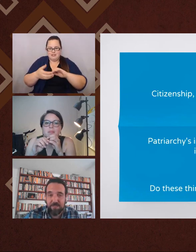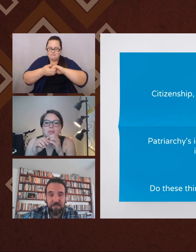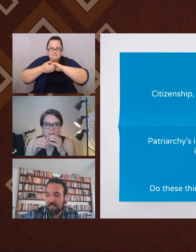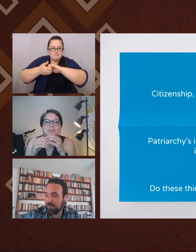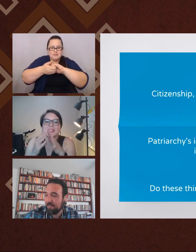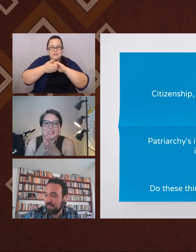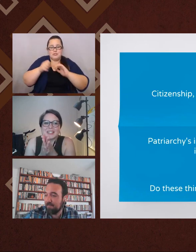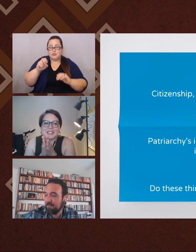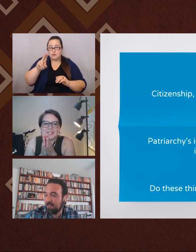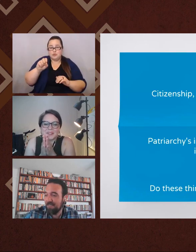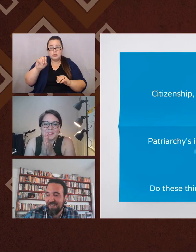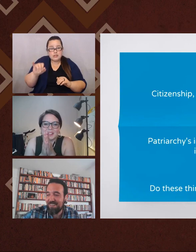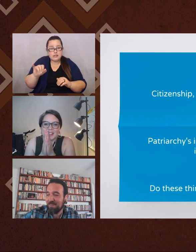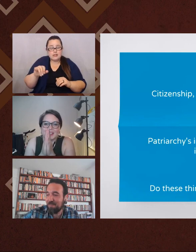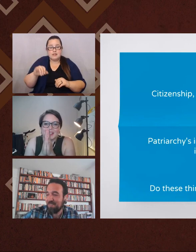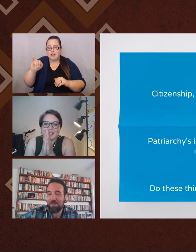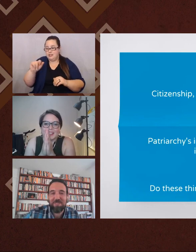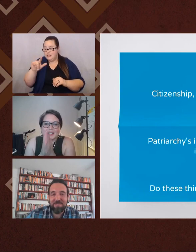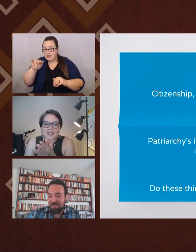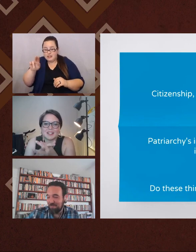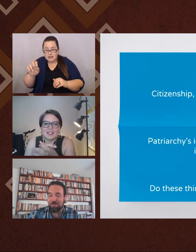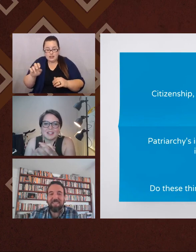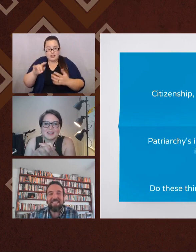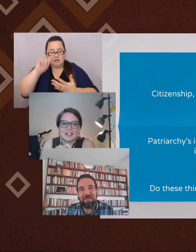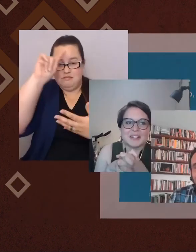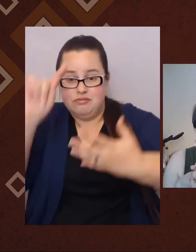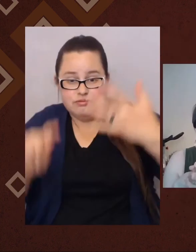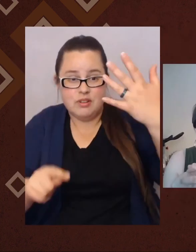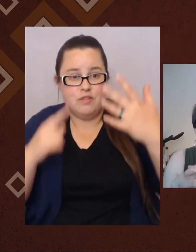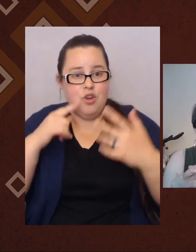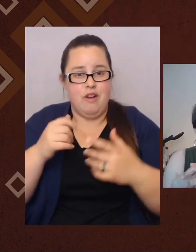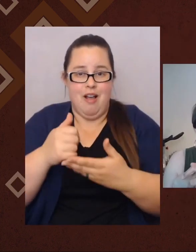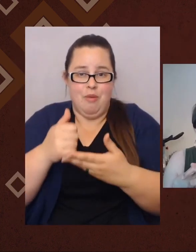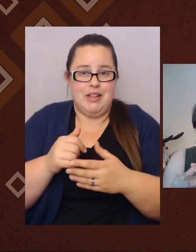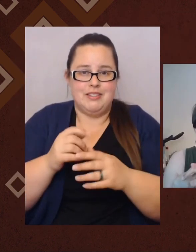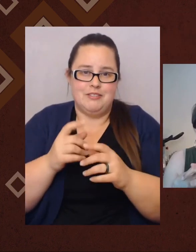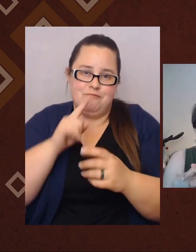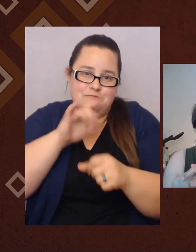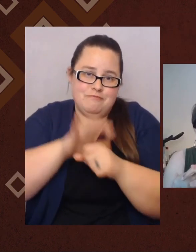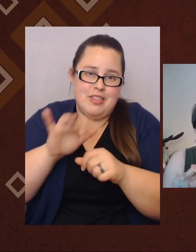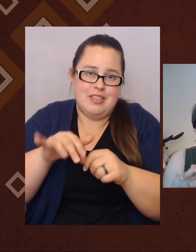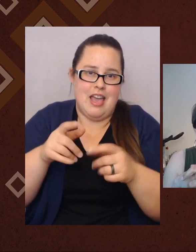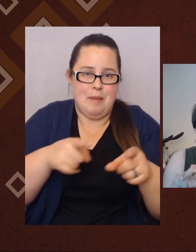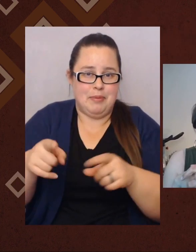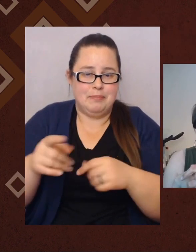and everybody else in Classified Senate for, um, helping us for making it happen. So that's all. Yes.